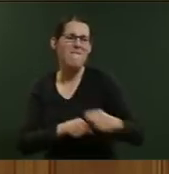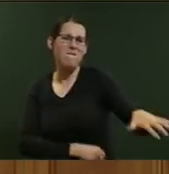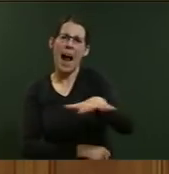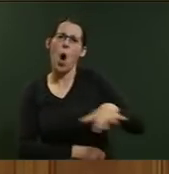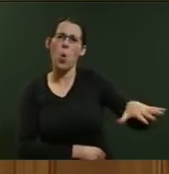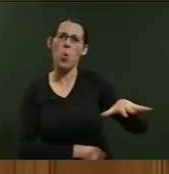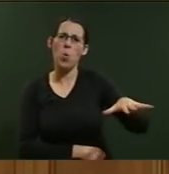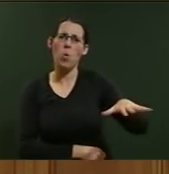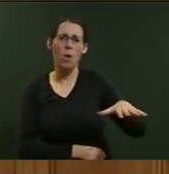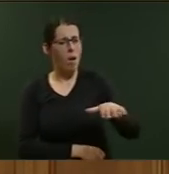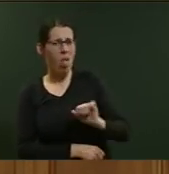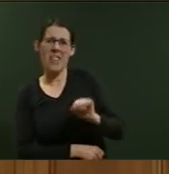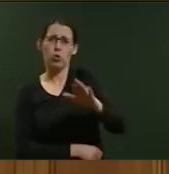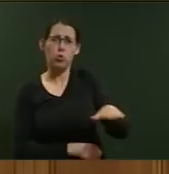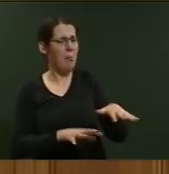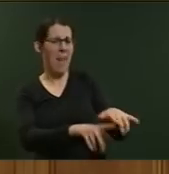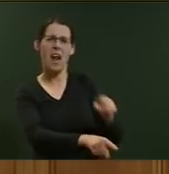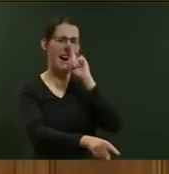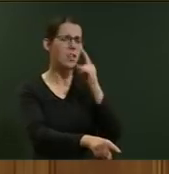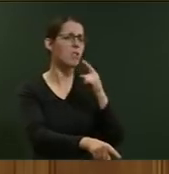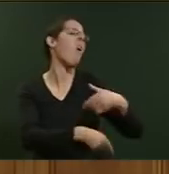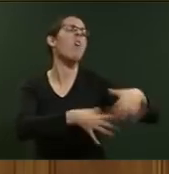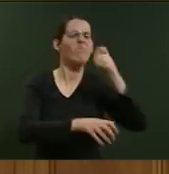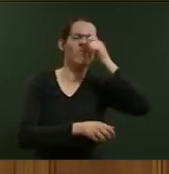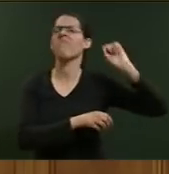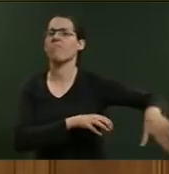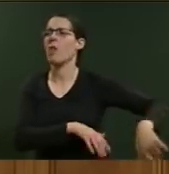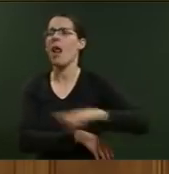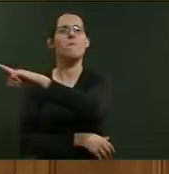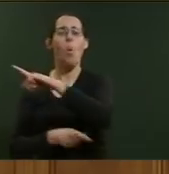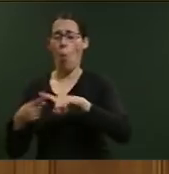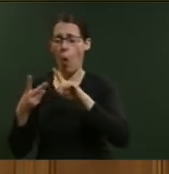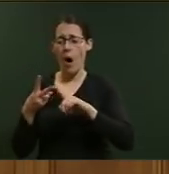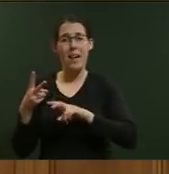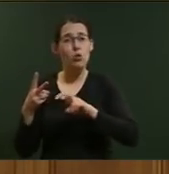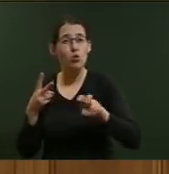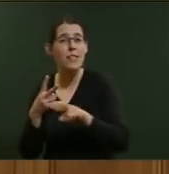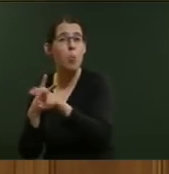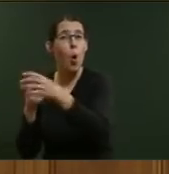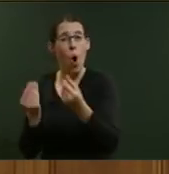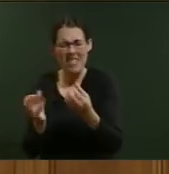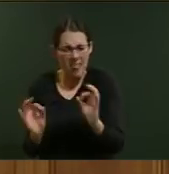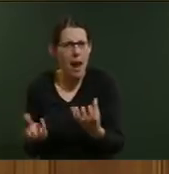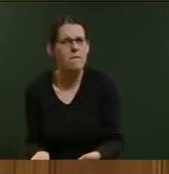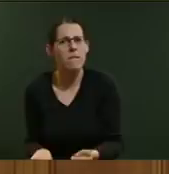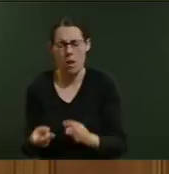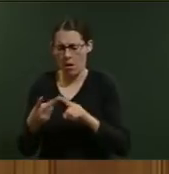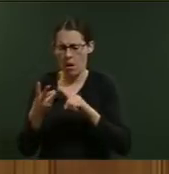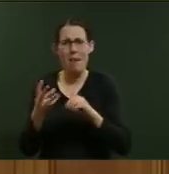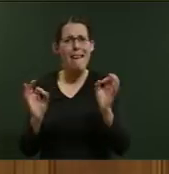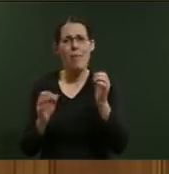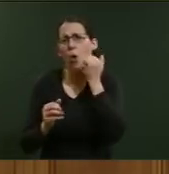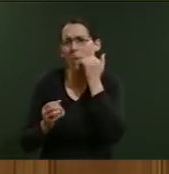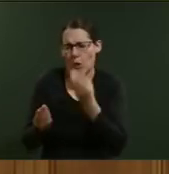they can't just walk out on their kids. Like no transport costs. Like no accommodation costs. There are a lot of reasons.